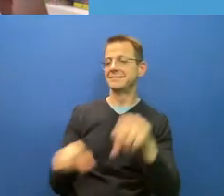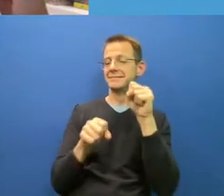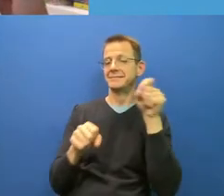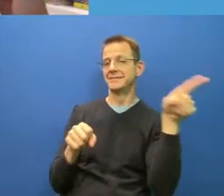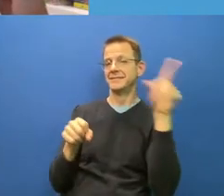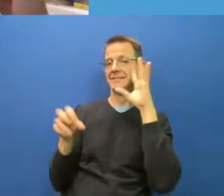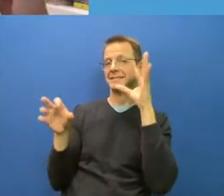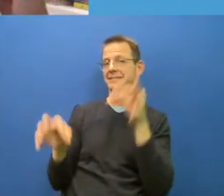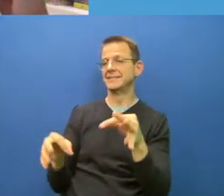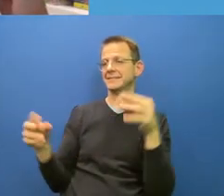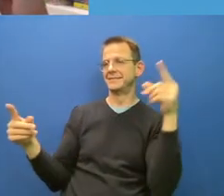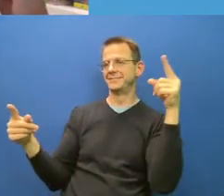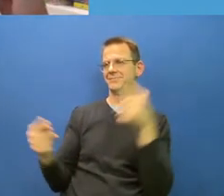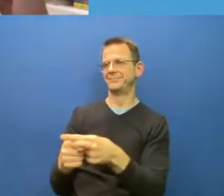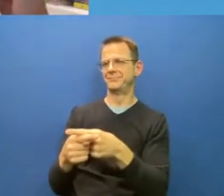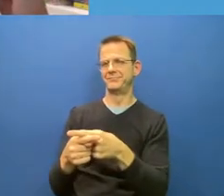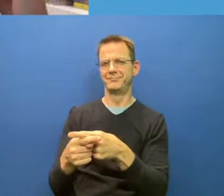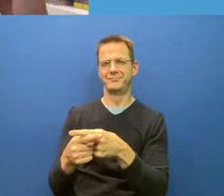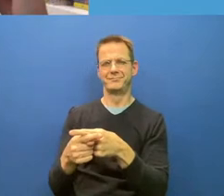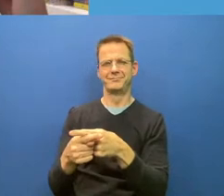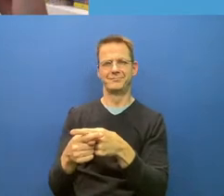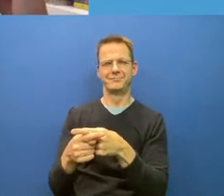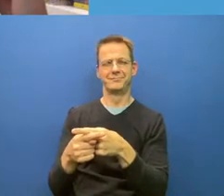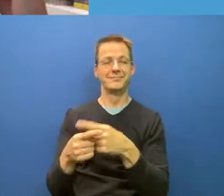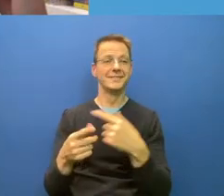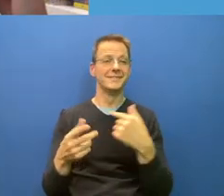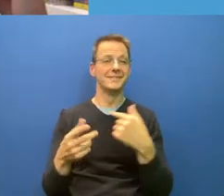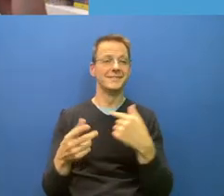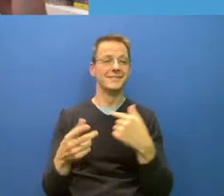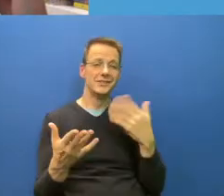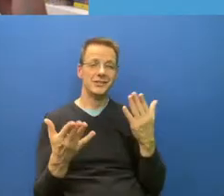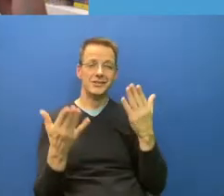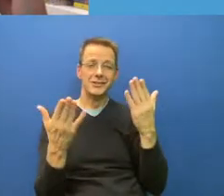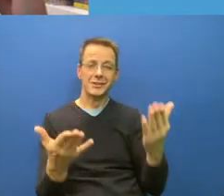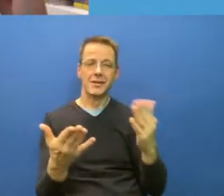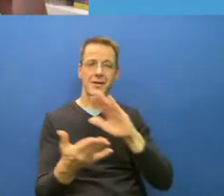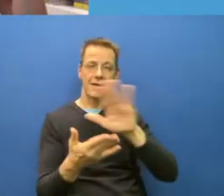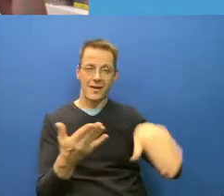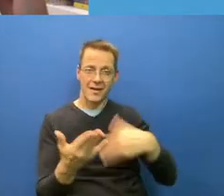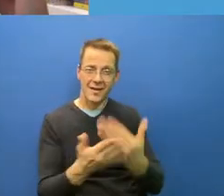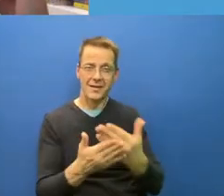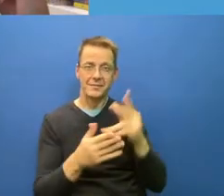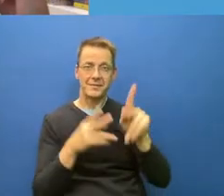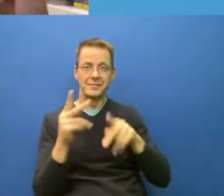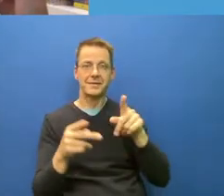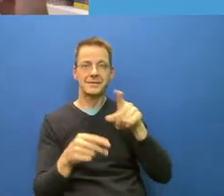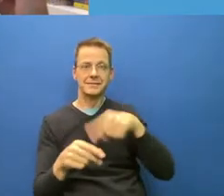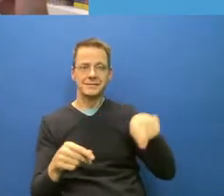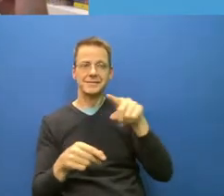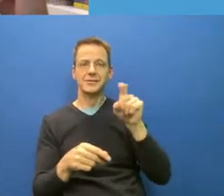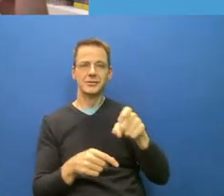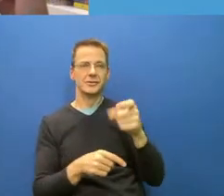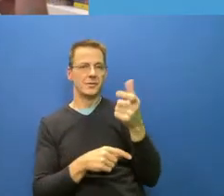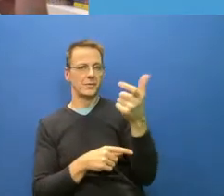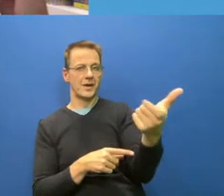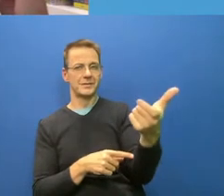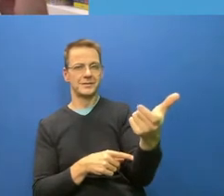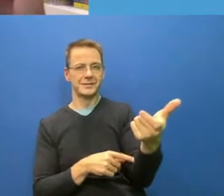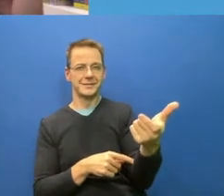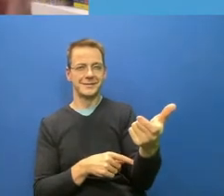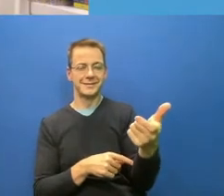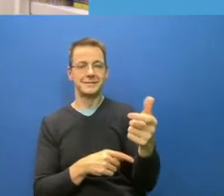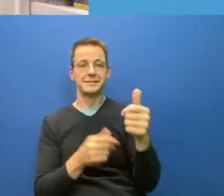that separating the Chief Medical Officer and have her report directly to the